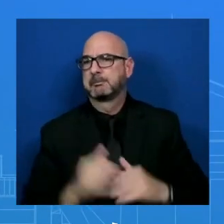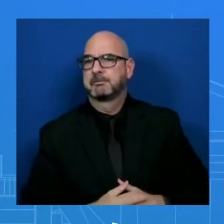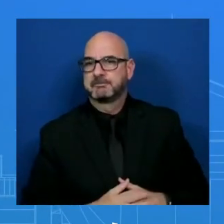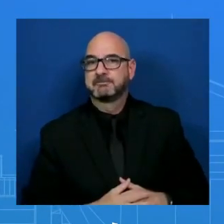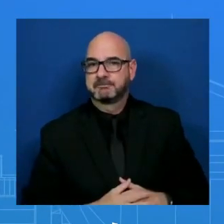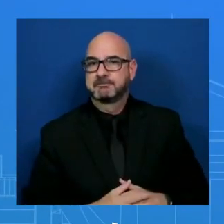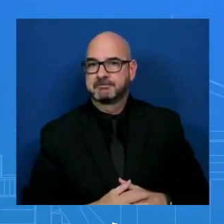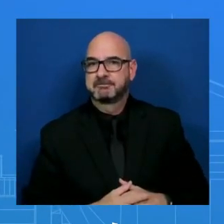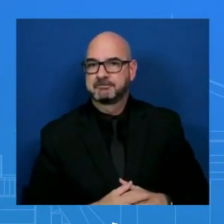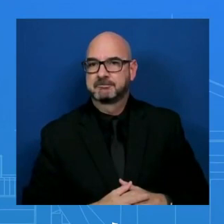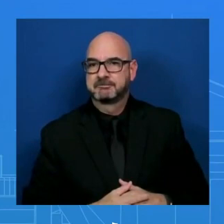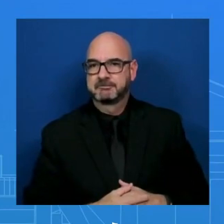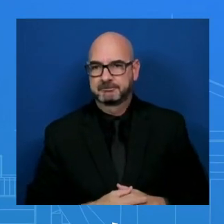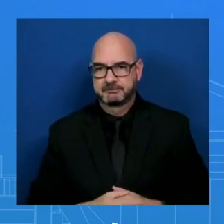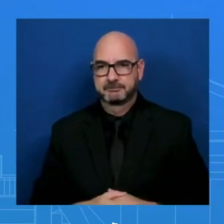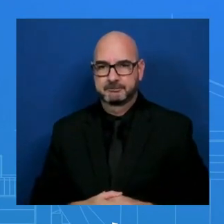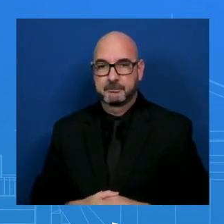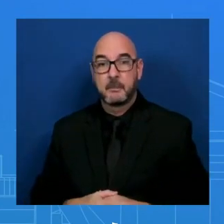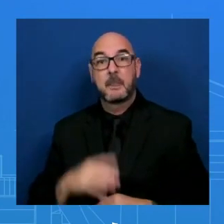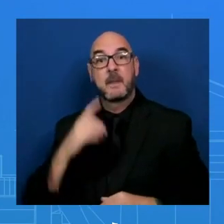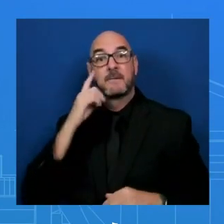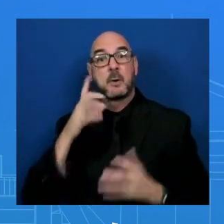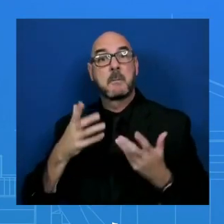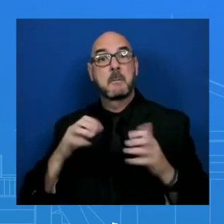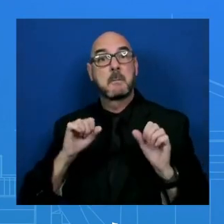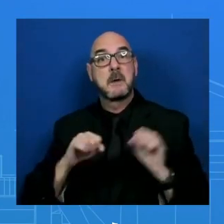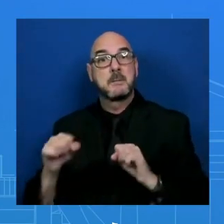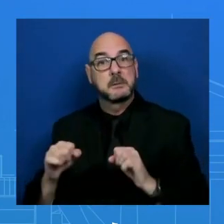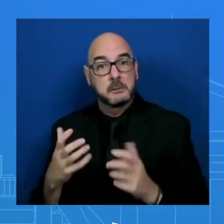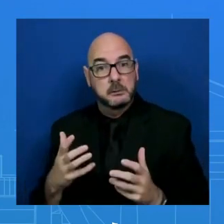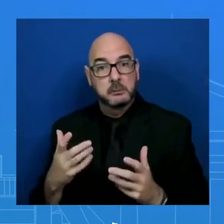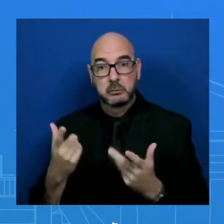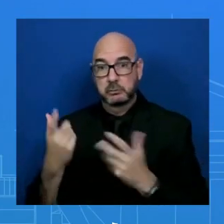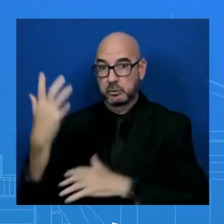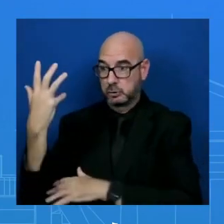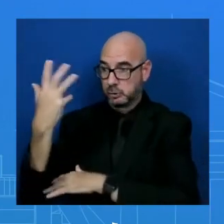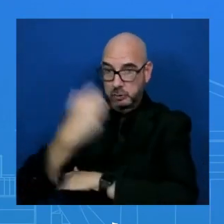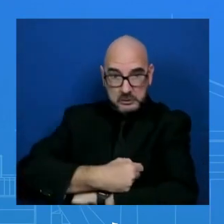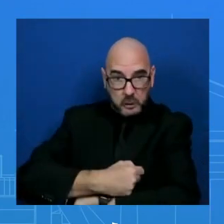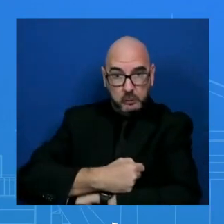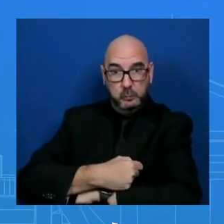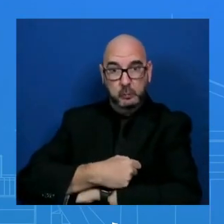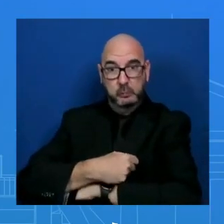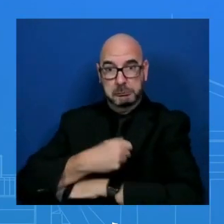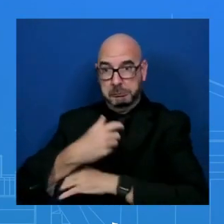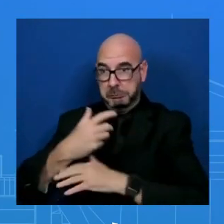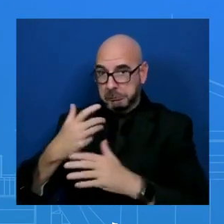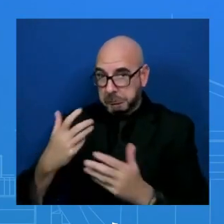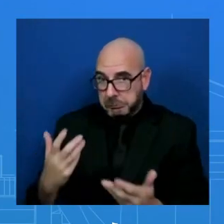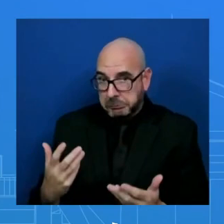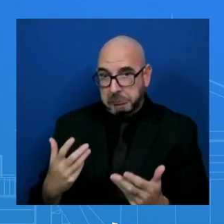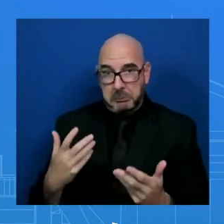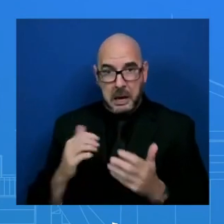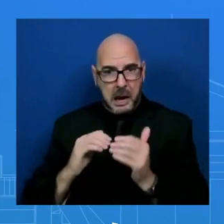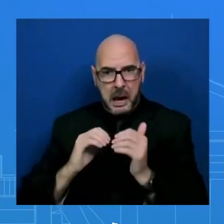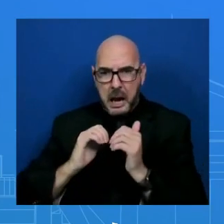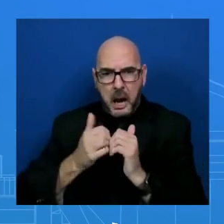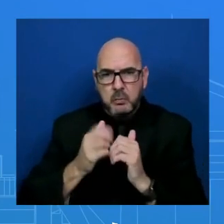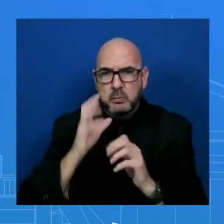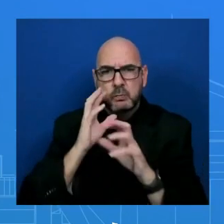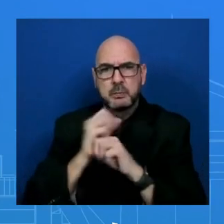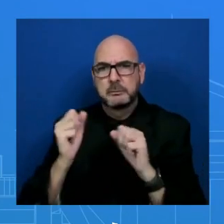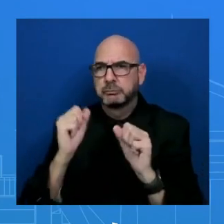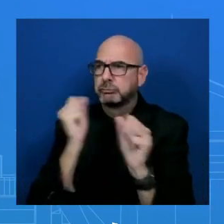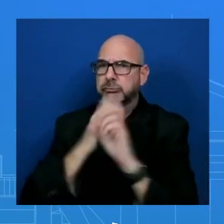government shutdown – I understand that the action is largely on the Hill right now, but how does the President see his role in trying to avert a government